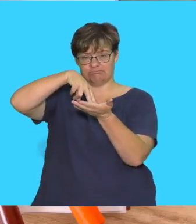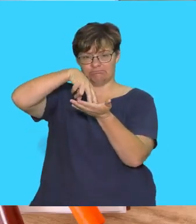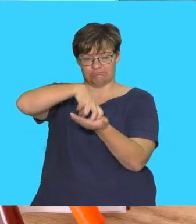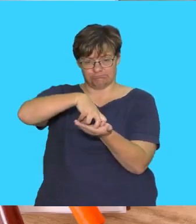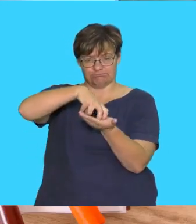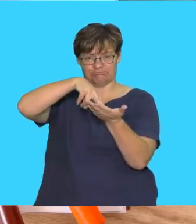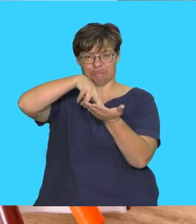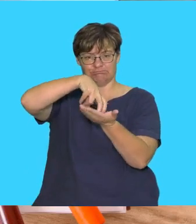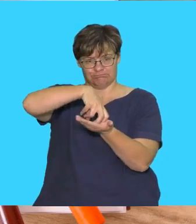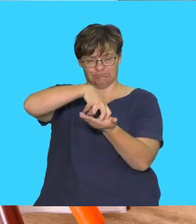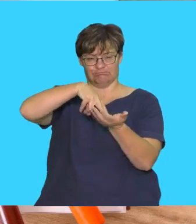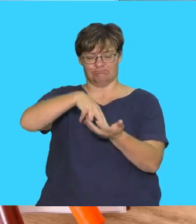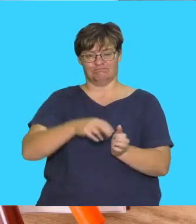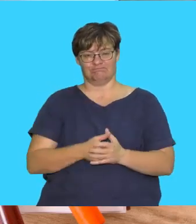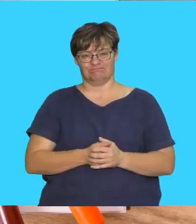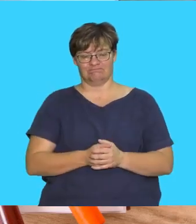your legs